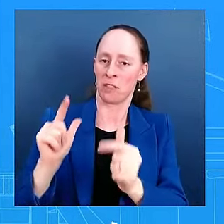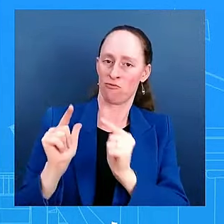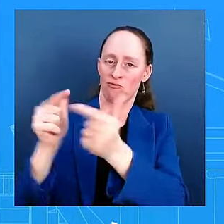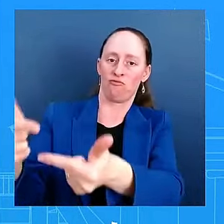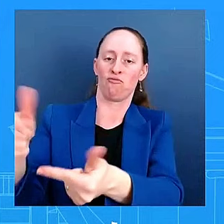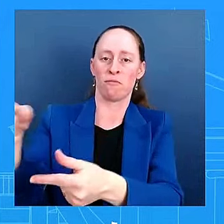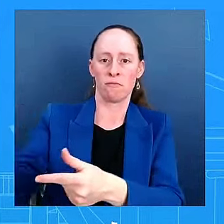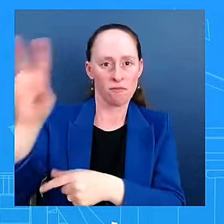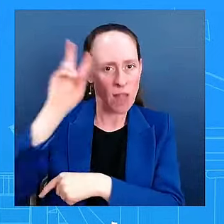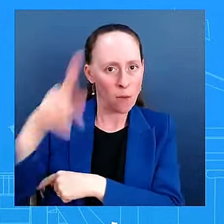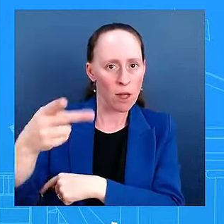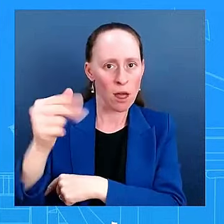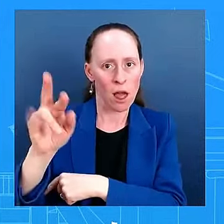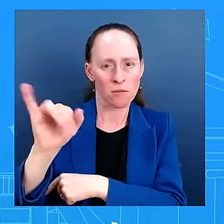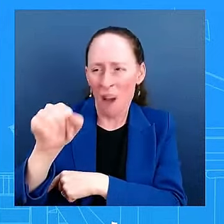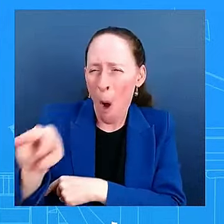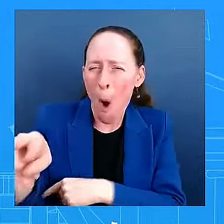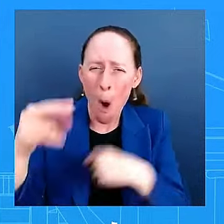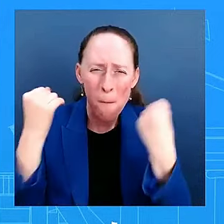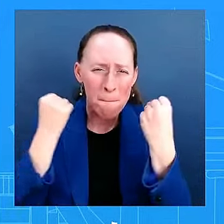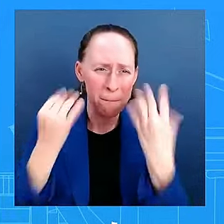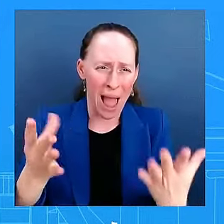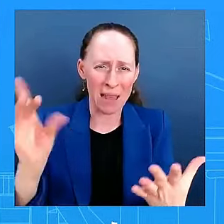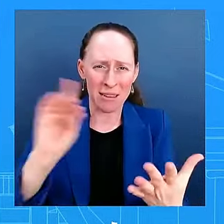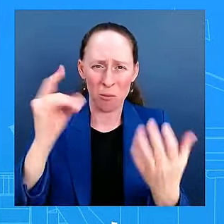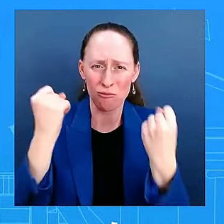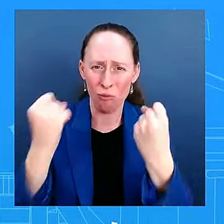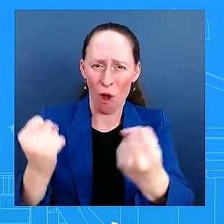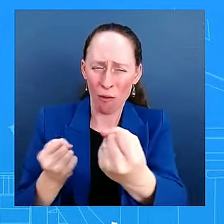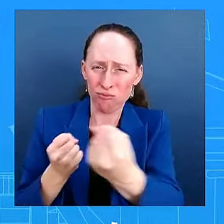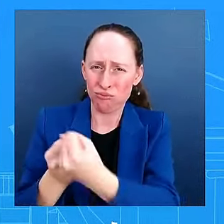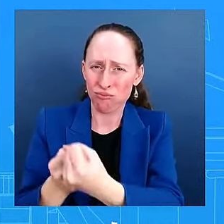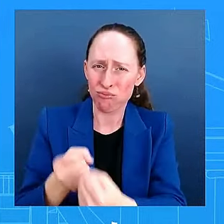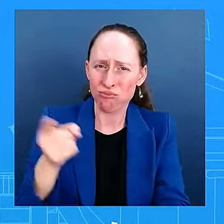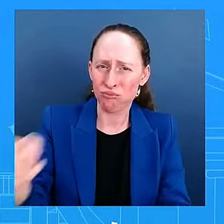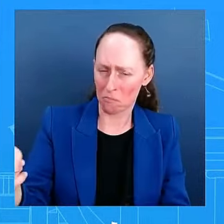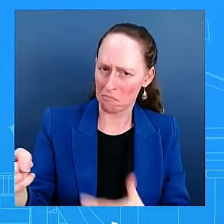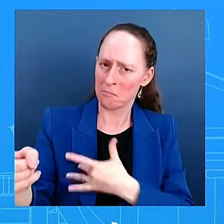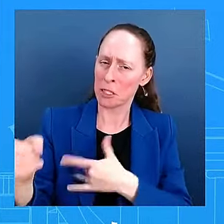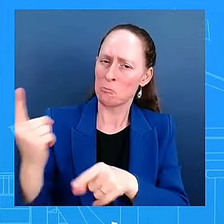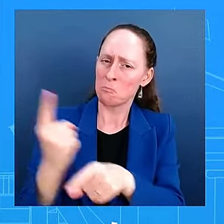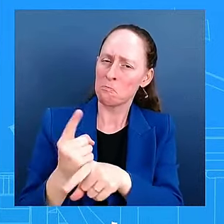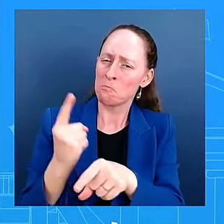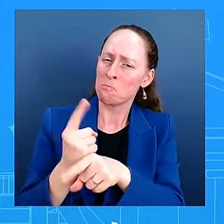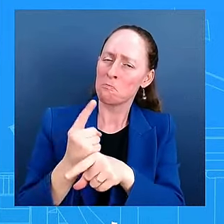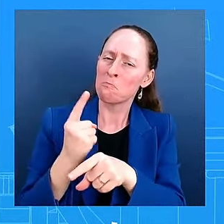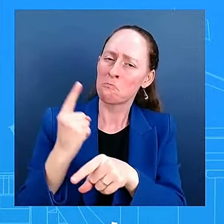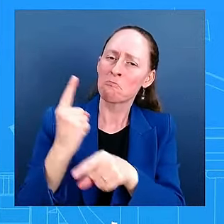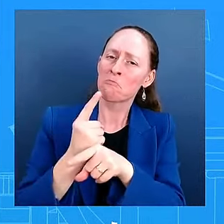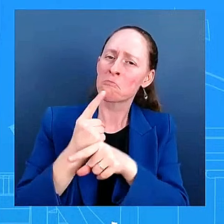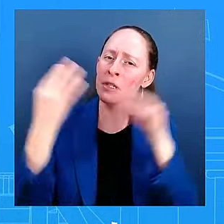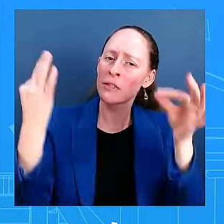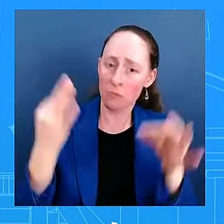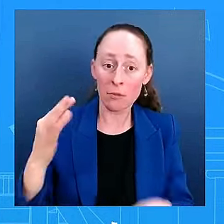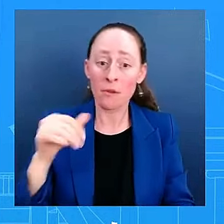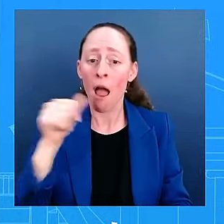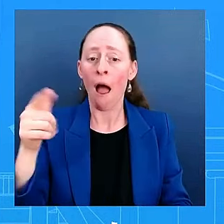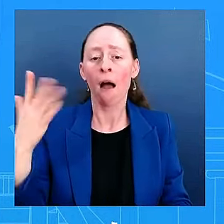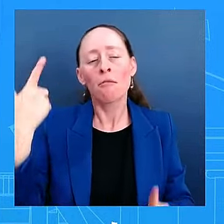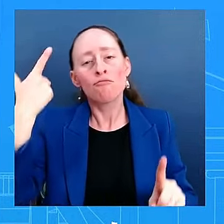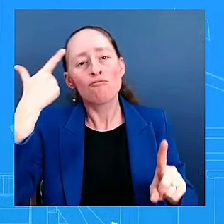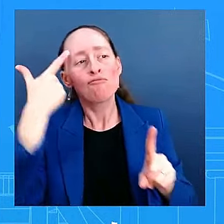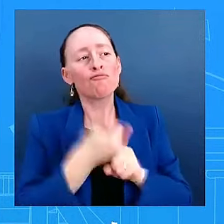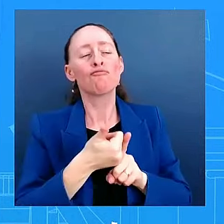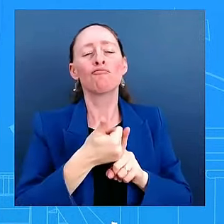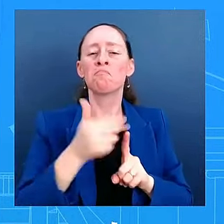thing for the American people. He put himself aside. This was not about him. This is about what was right for the American people.